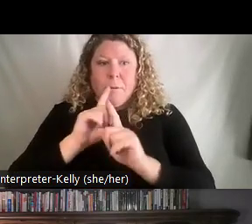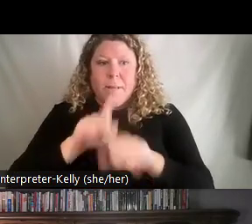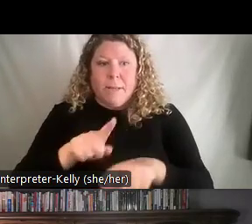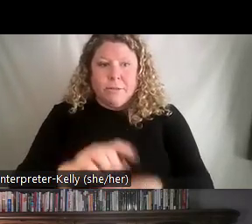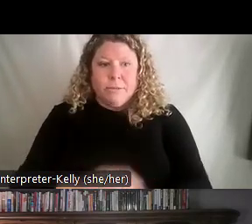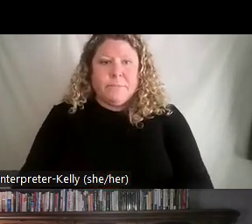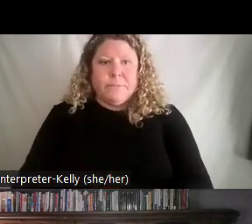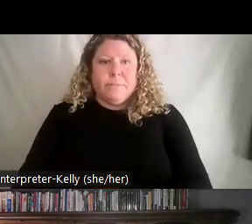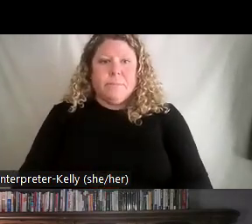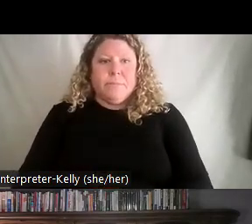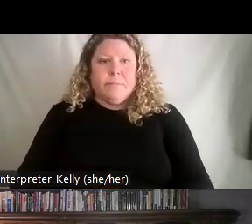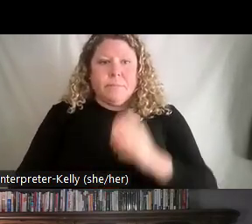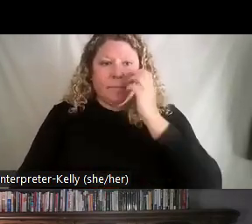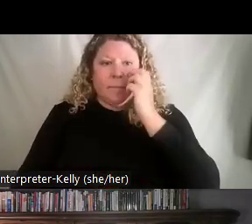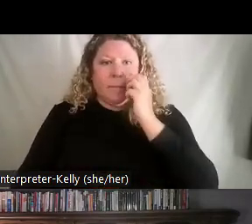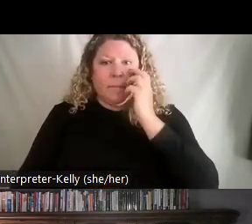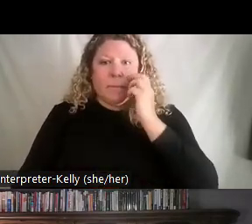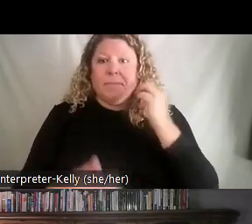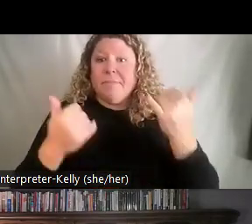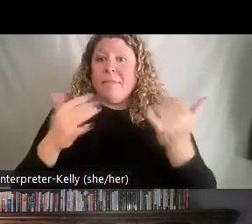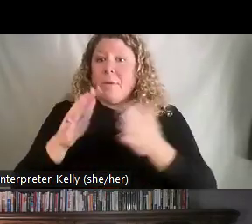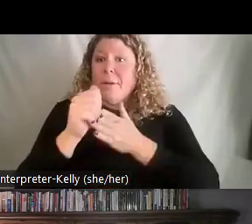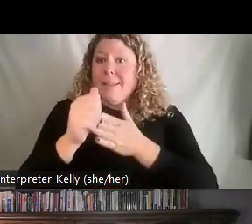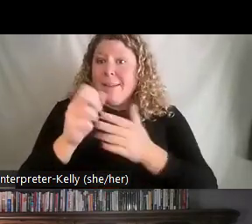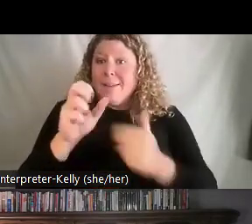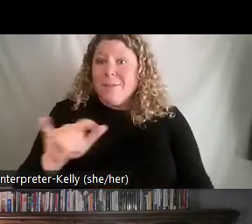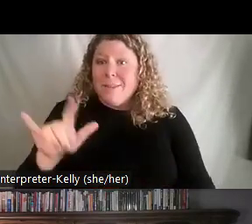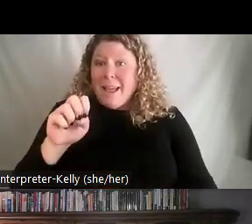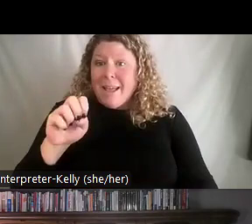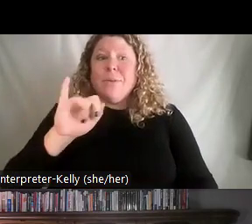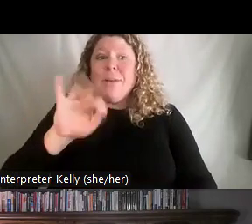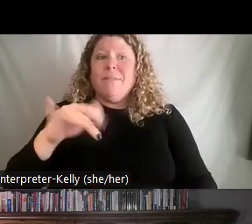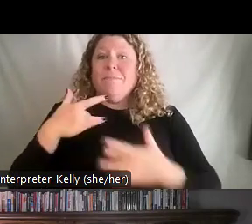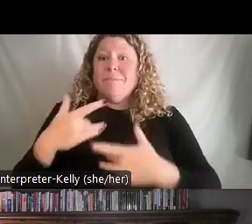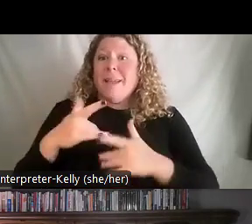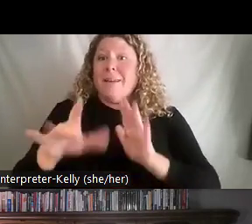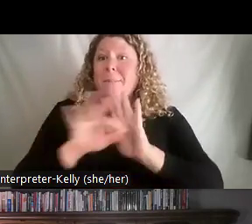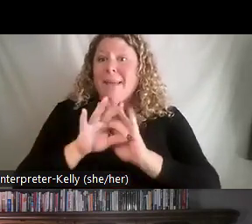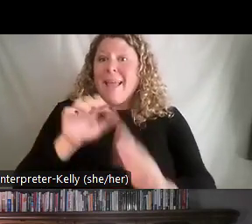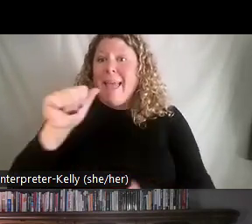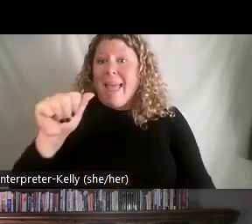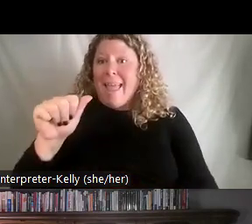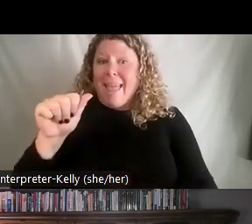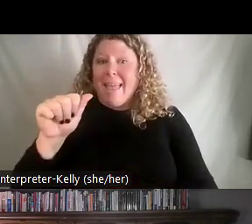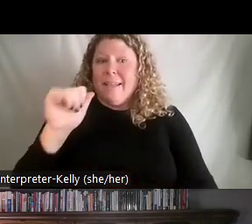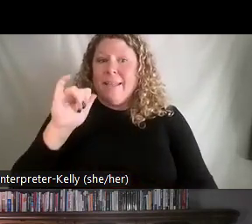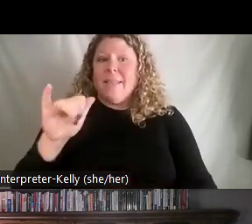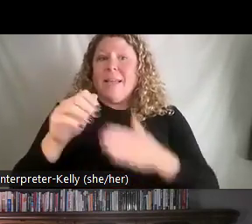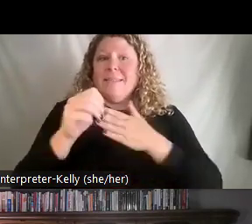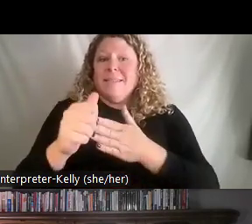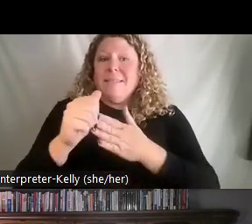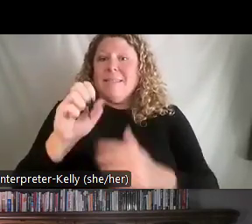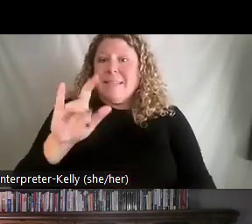what is your leadership style? So, if you chose A for any of those questions, that would be leadership style one.